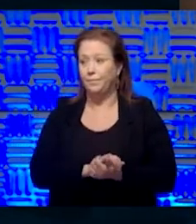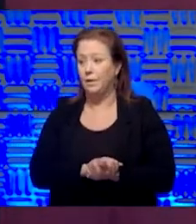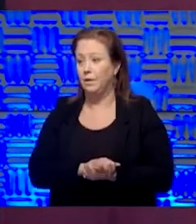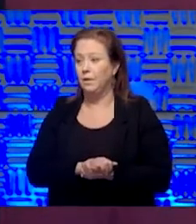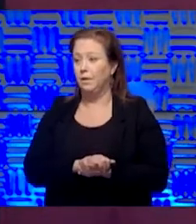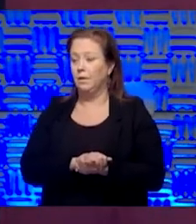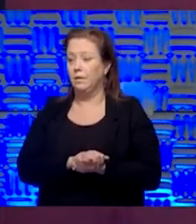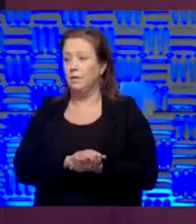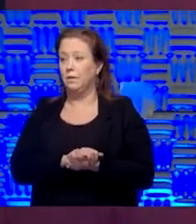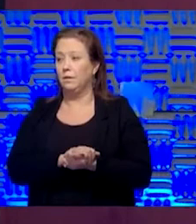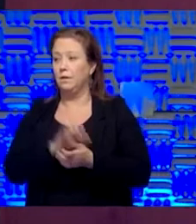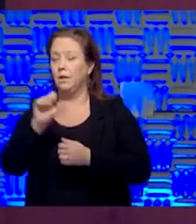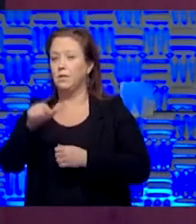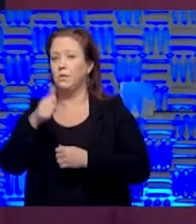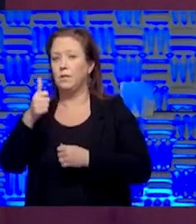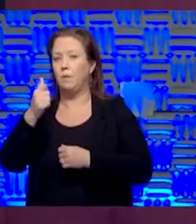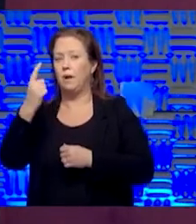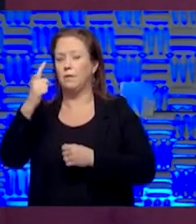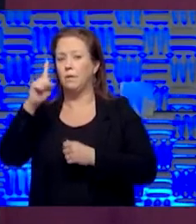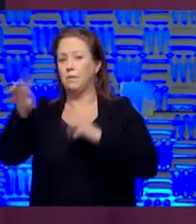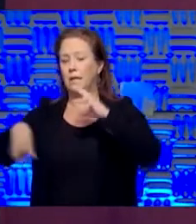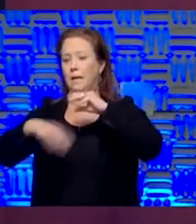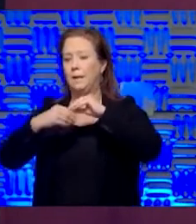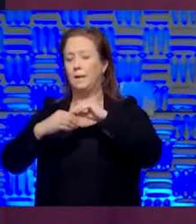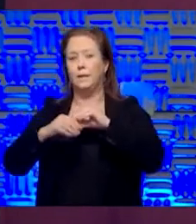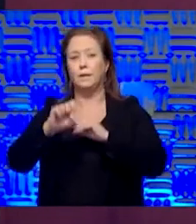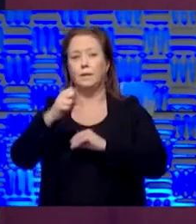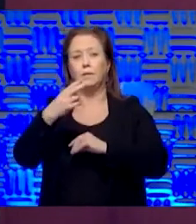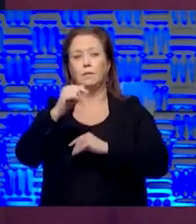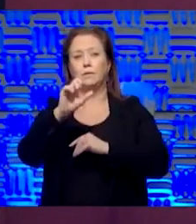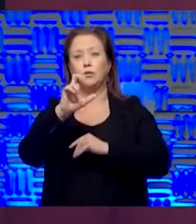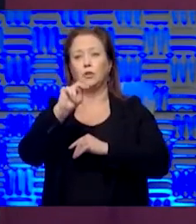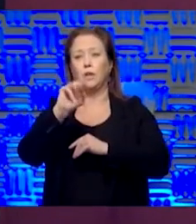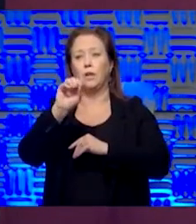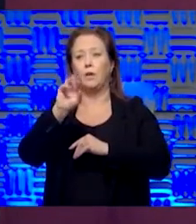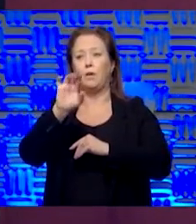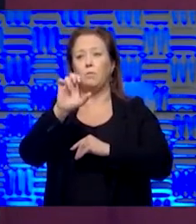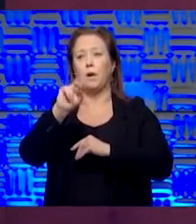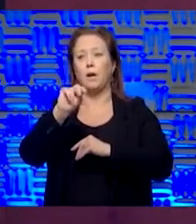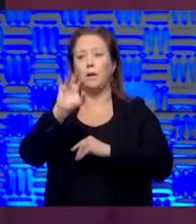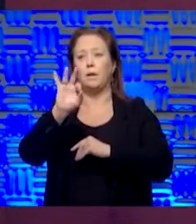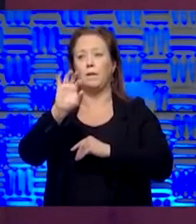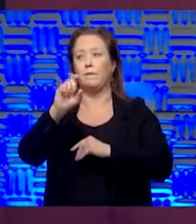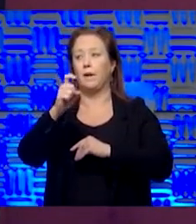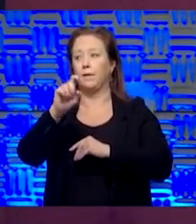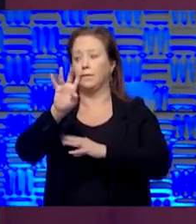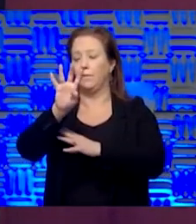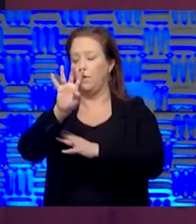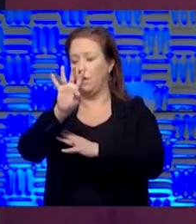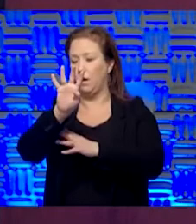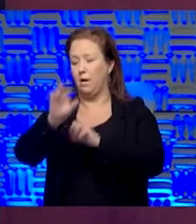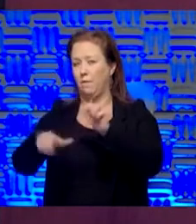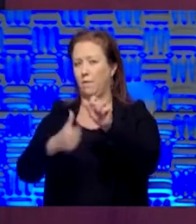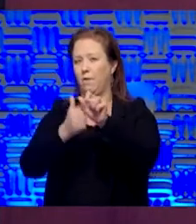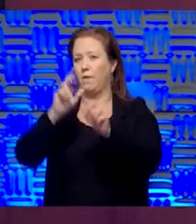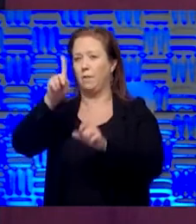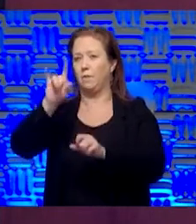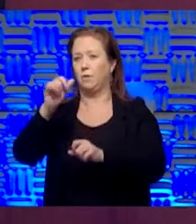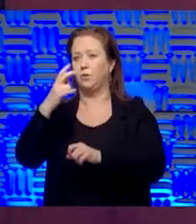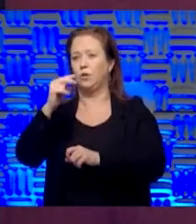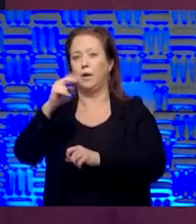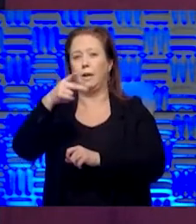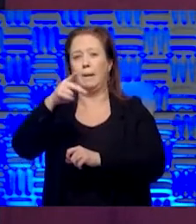Okay. Is there another person who has a question out there? Yeah, this is Shannon O'Brien with Fox 4 as well. And I'm, I'm going to follow up on John